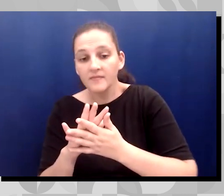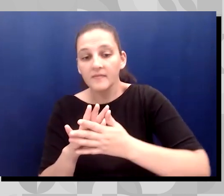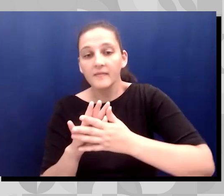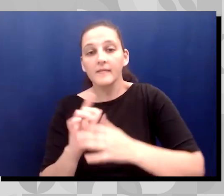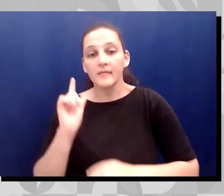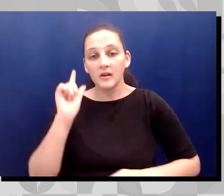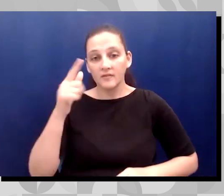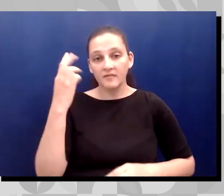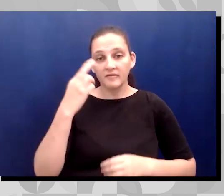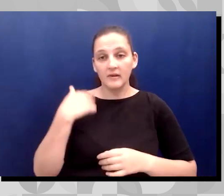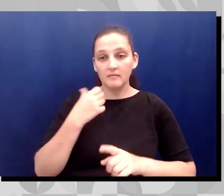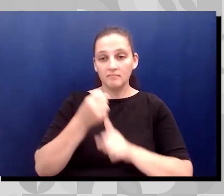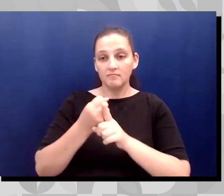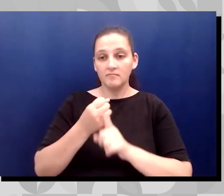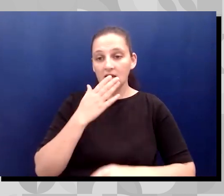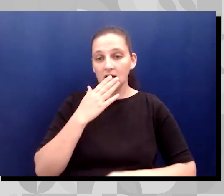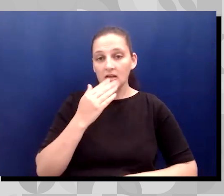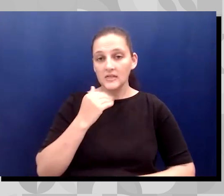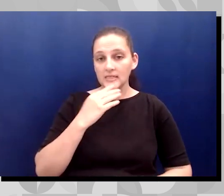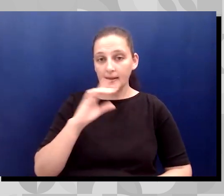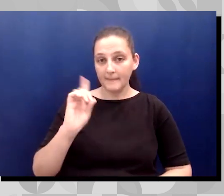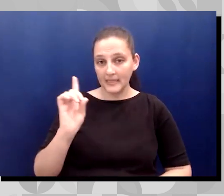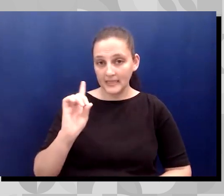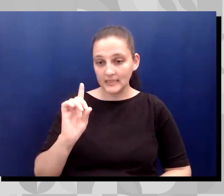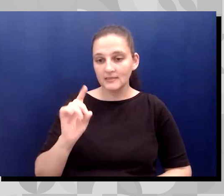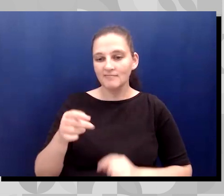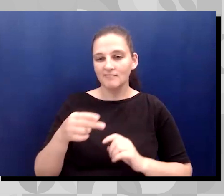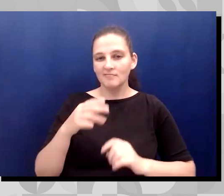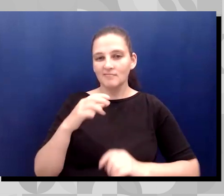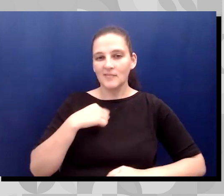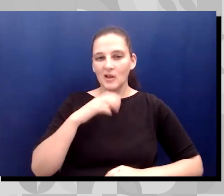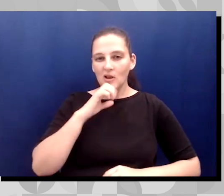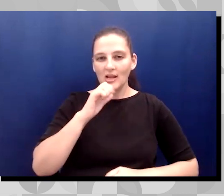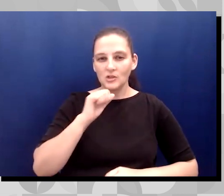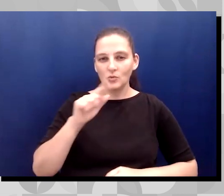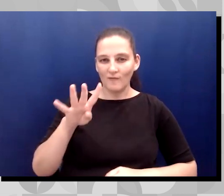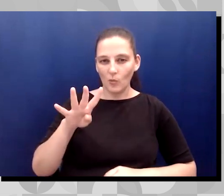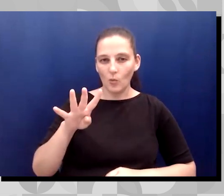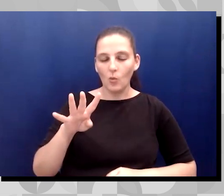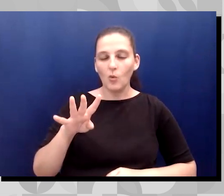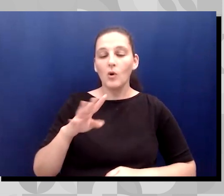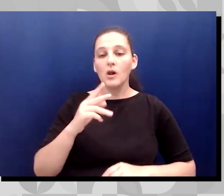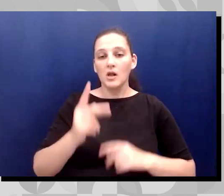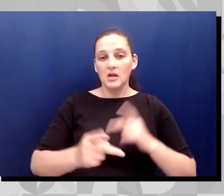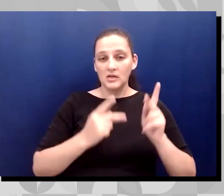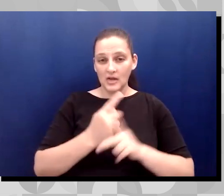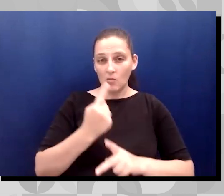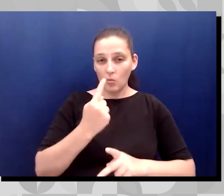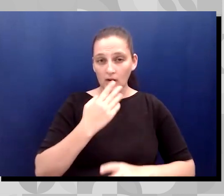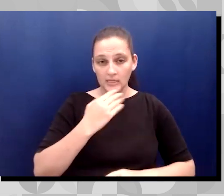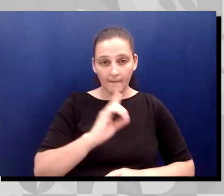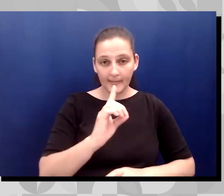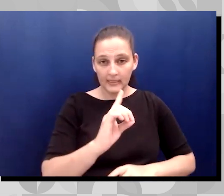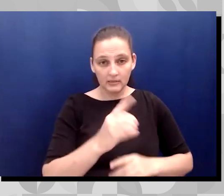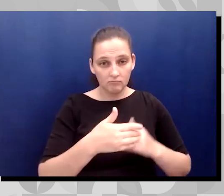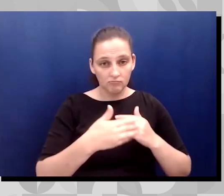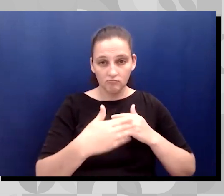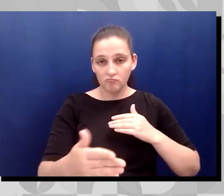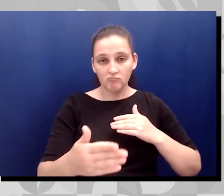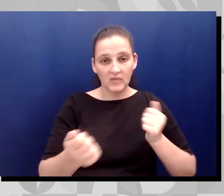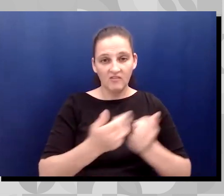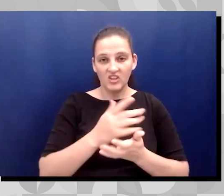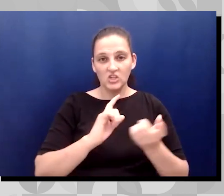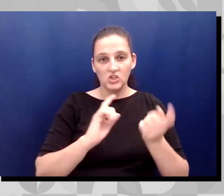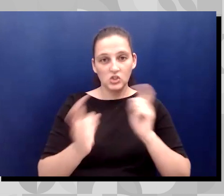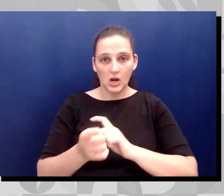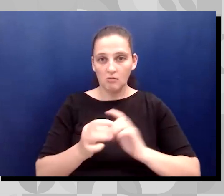and, uh, type one things started changing real fast. I happened to be lucky enough to work at